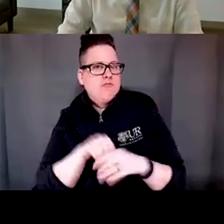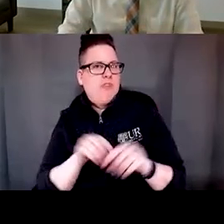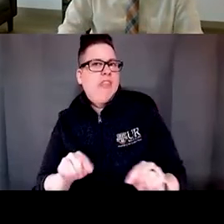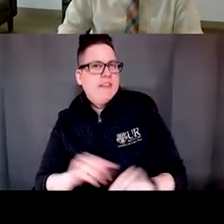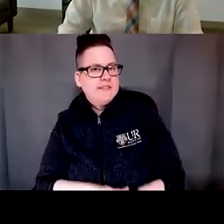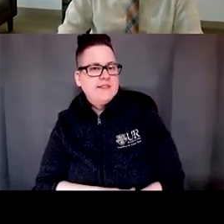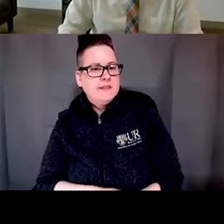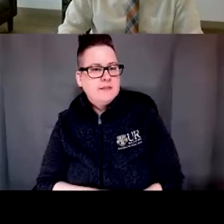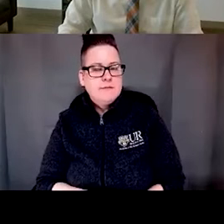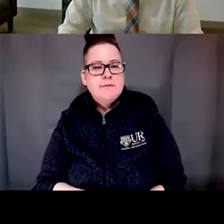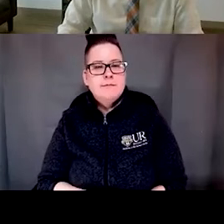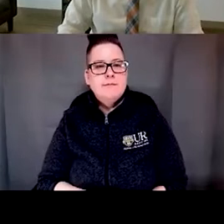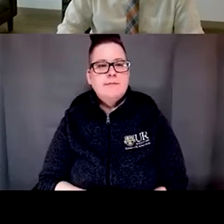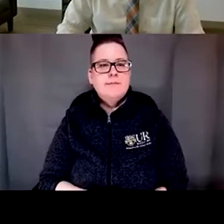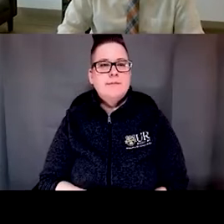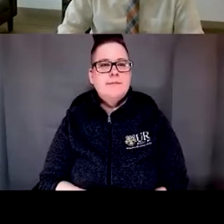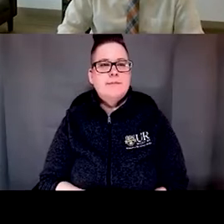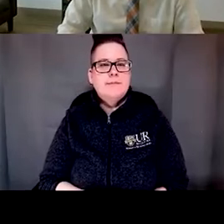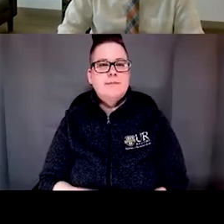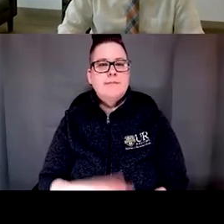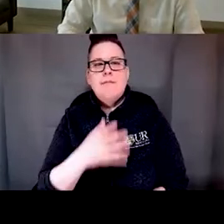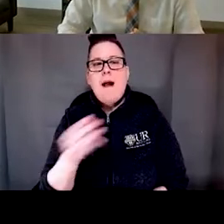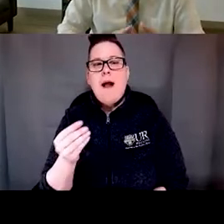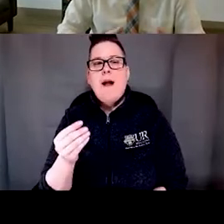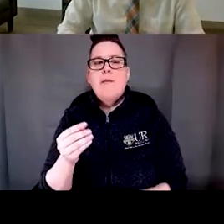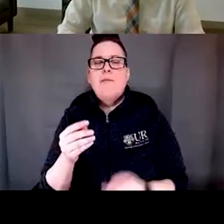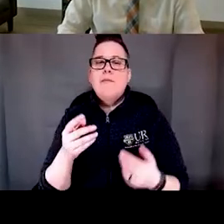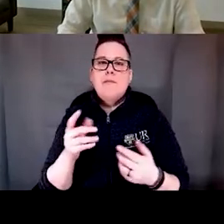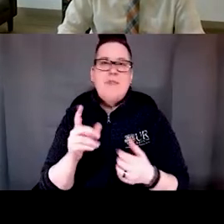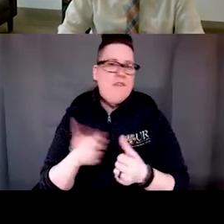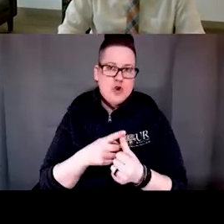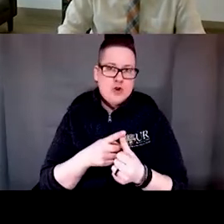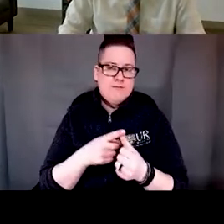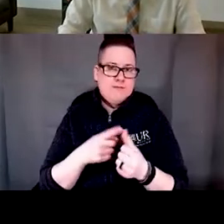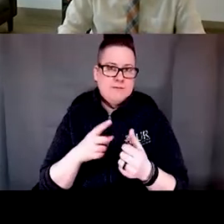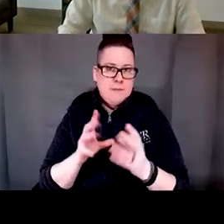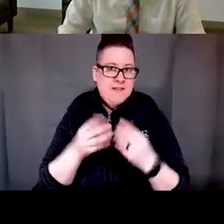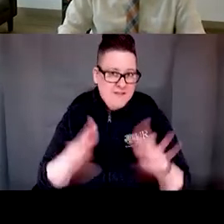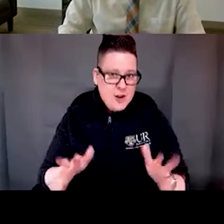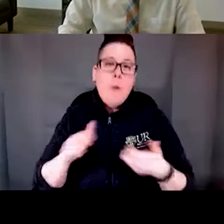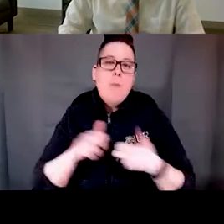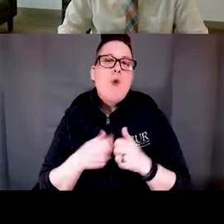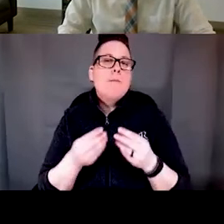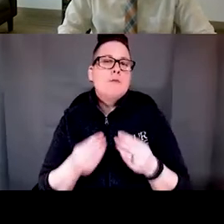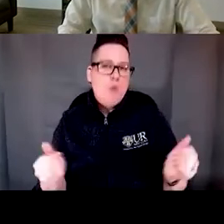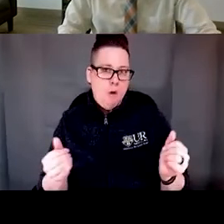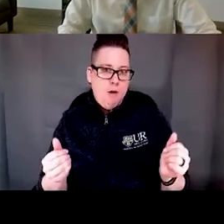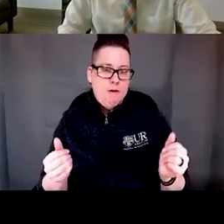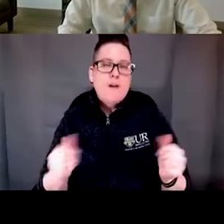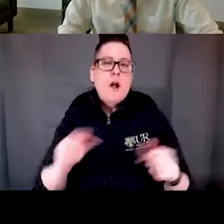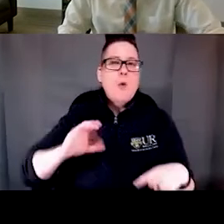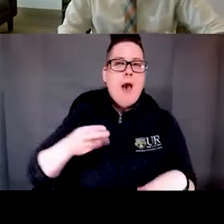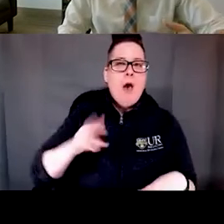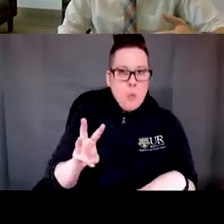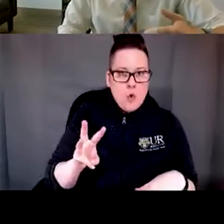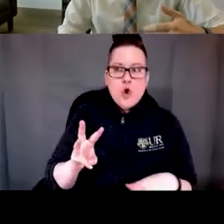we finish off this session with problem solving. So the promotora engages the